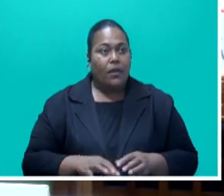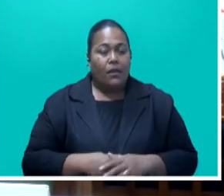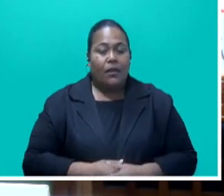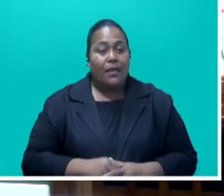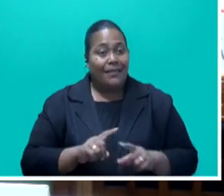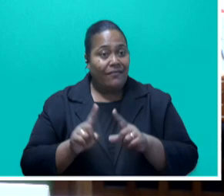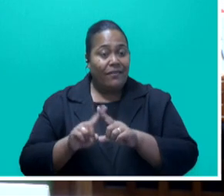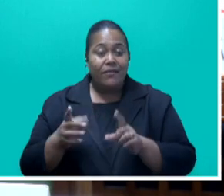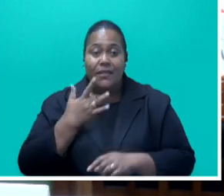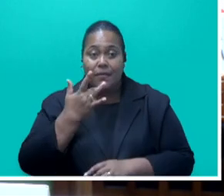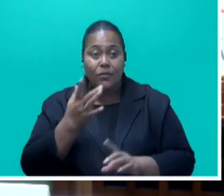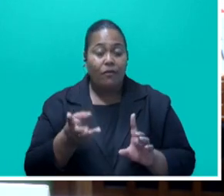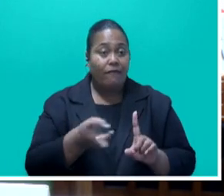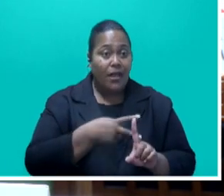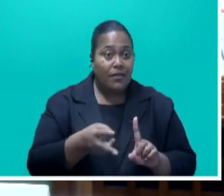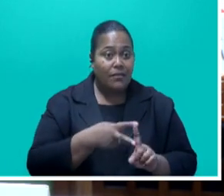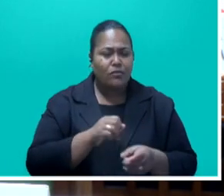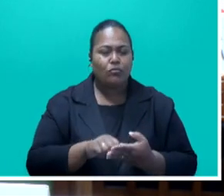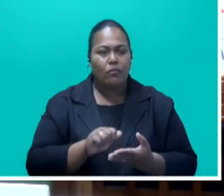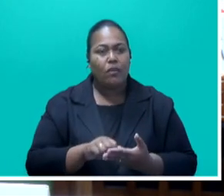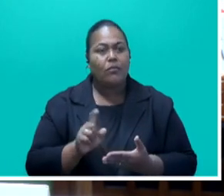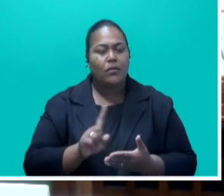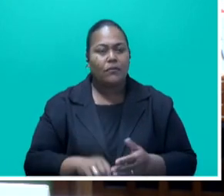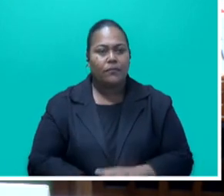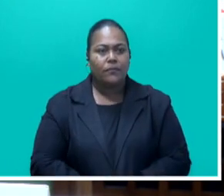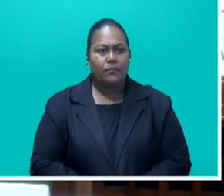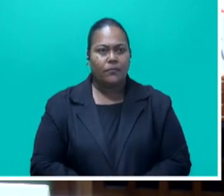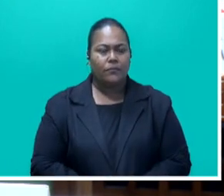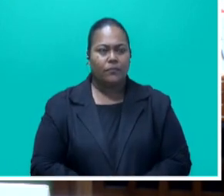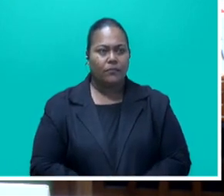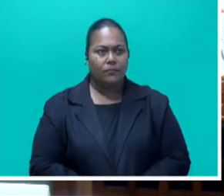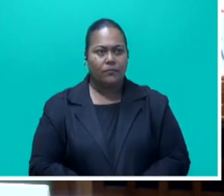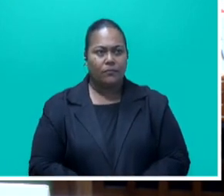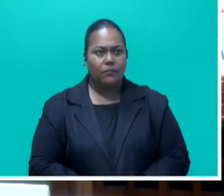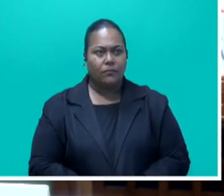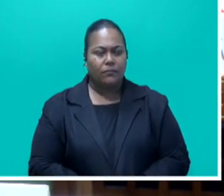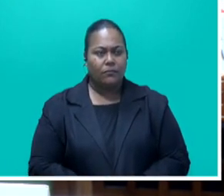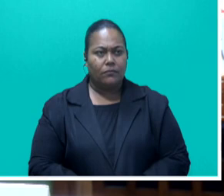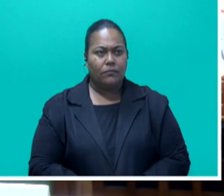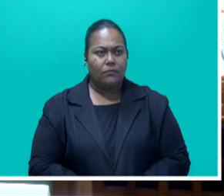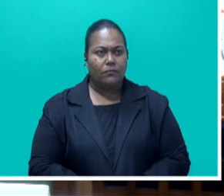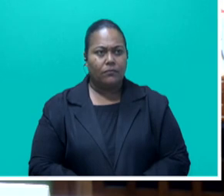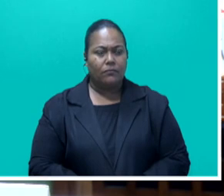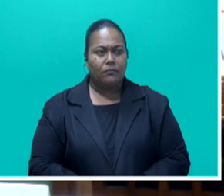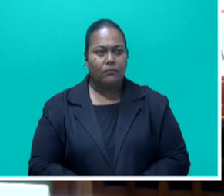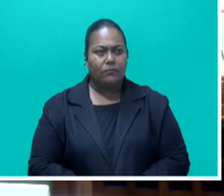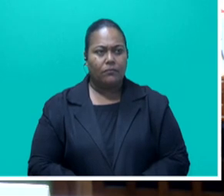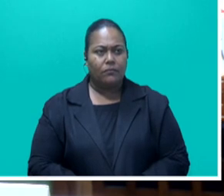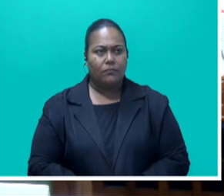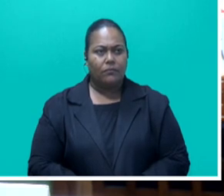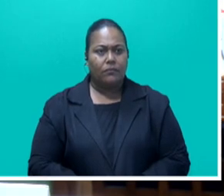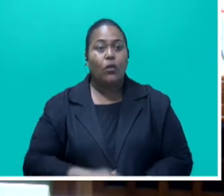violence that are prevalent and severe are hitting, kicking,